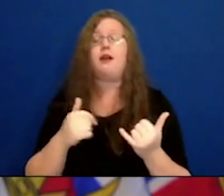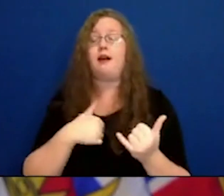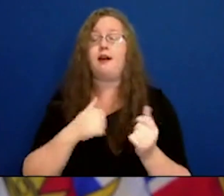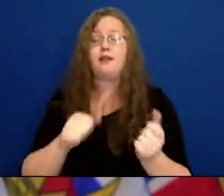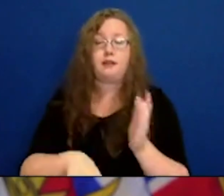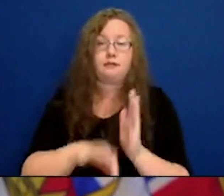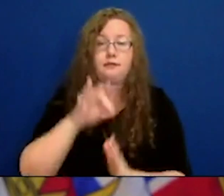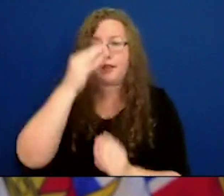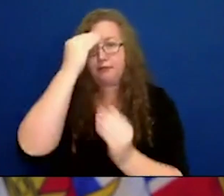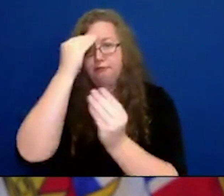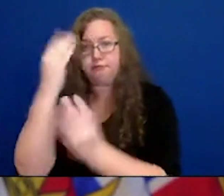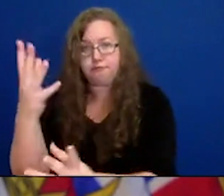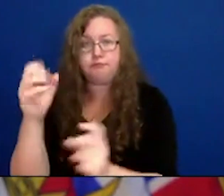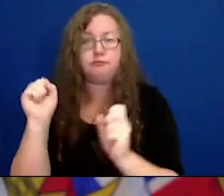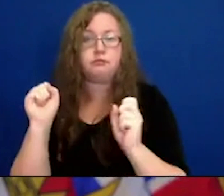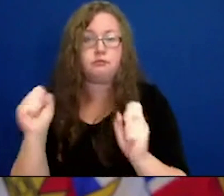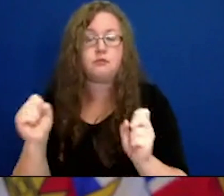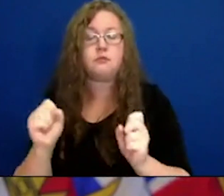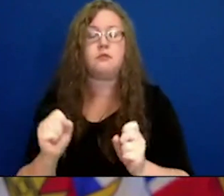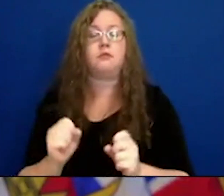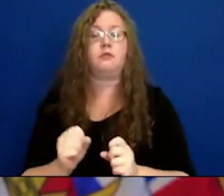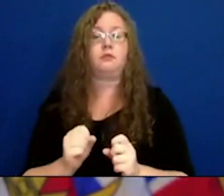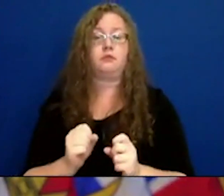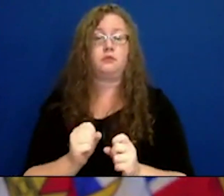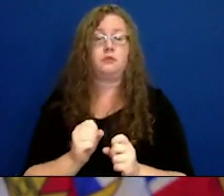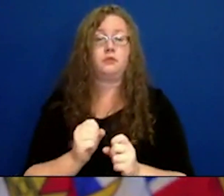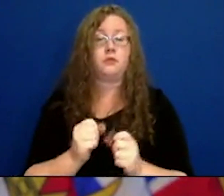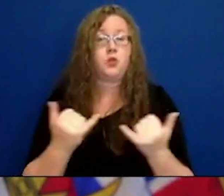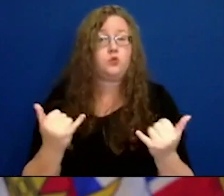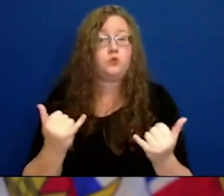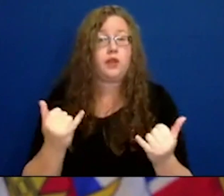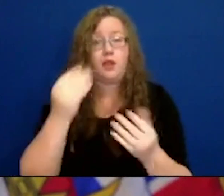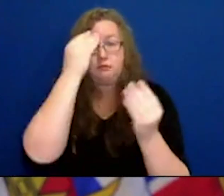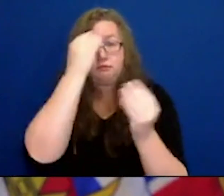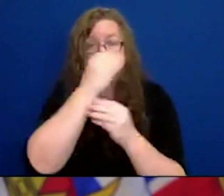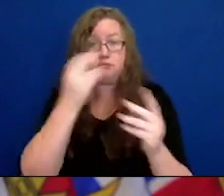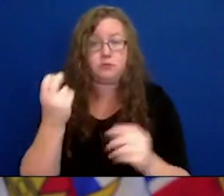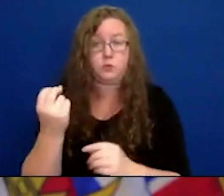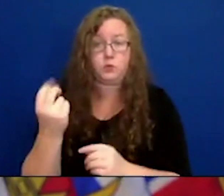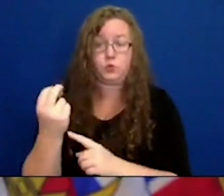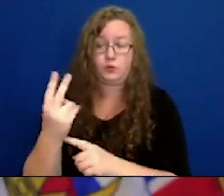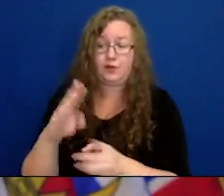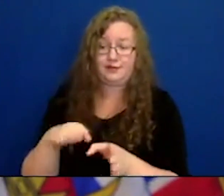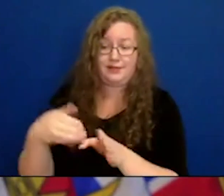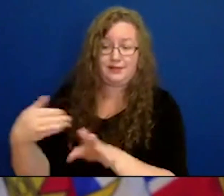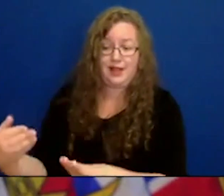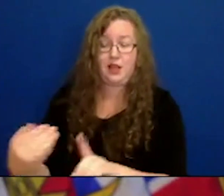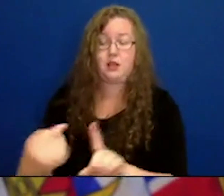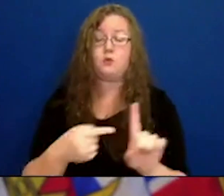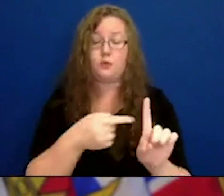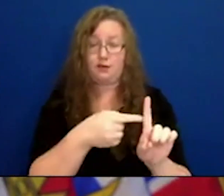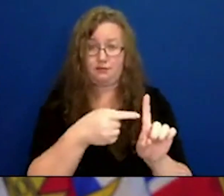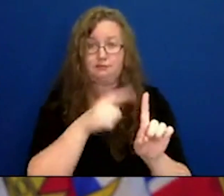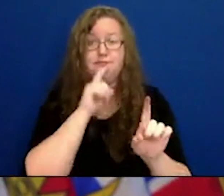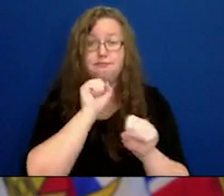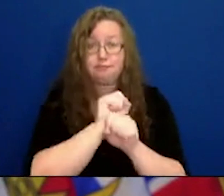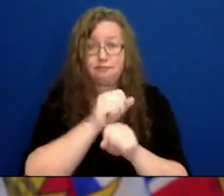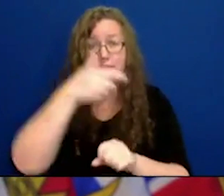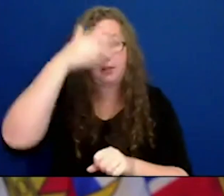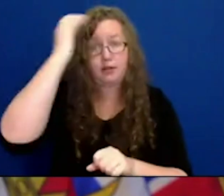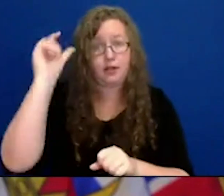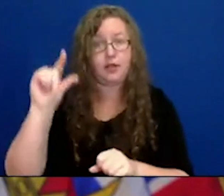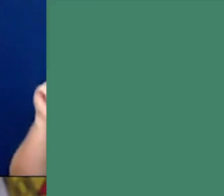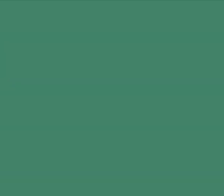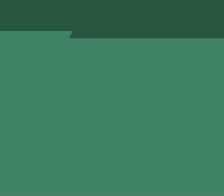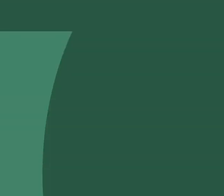One of the people who died was involved in that outbreak. But I know the investigation and the control measures are in